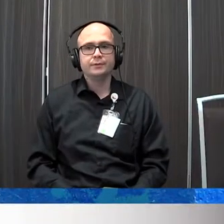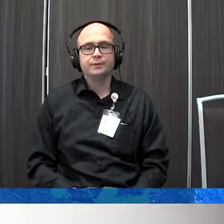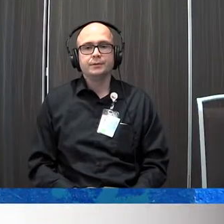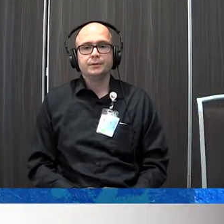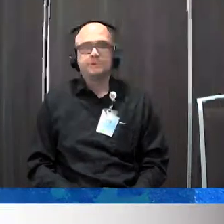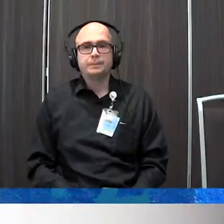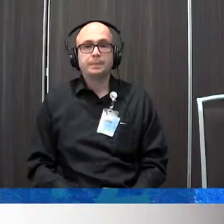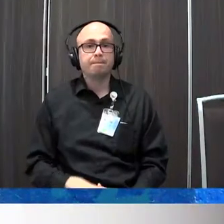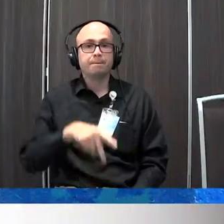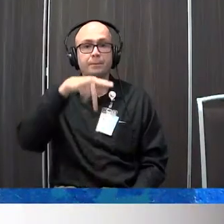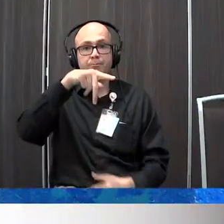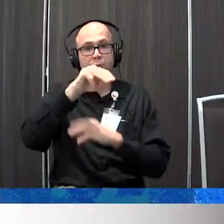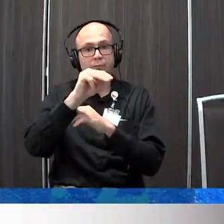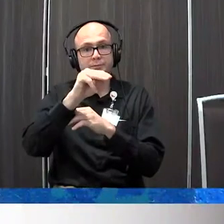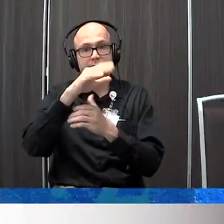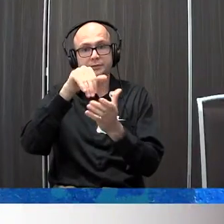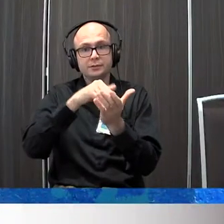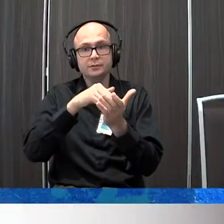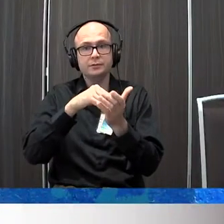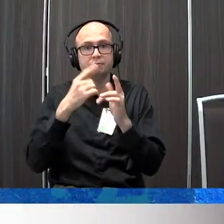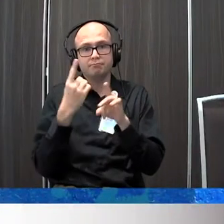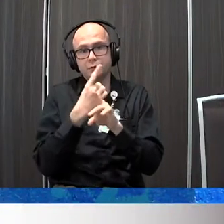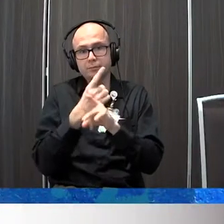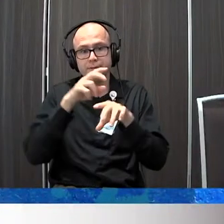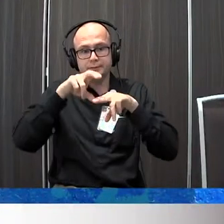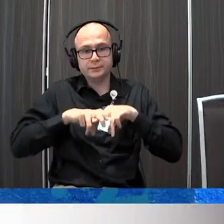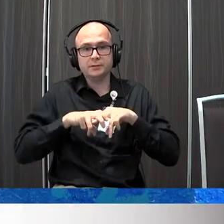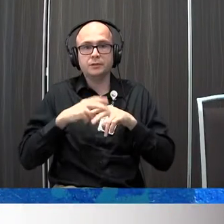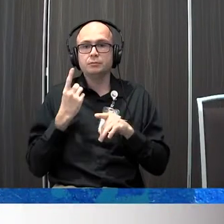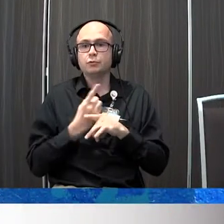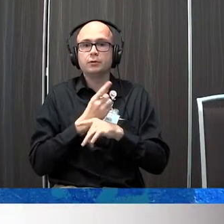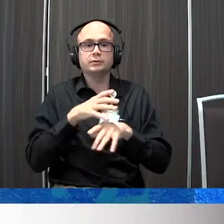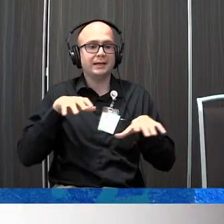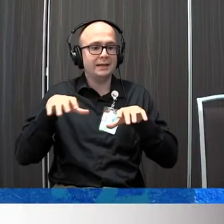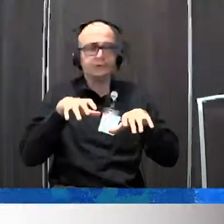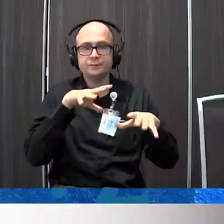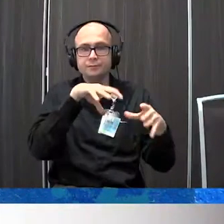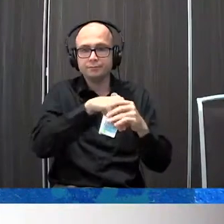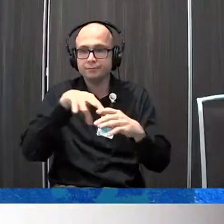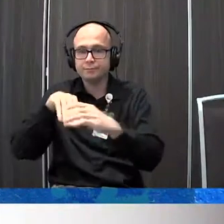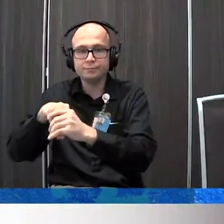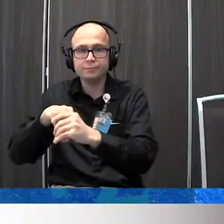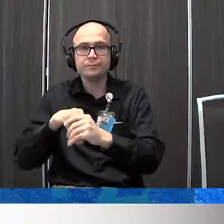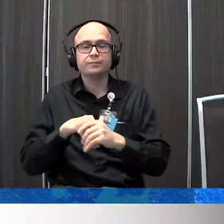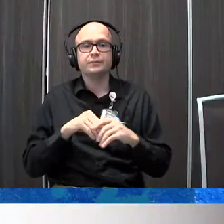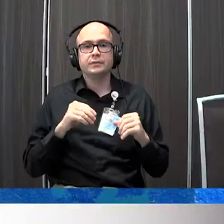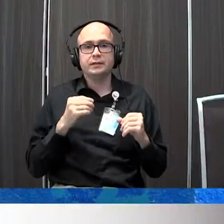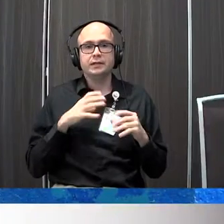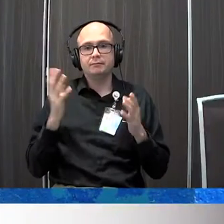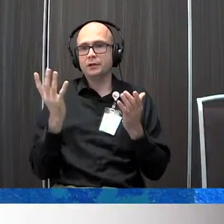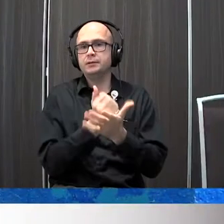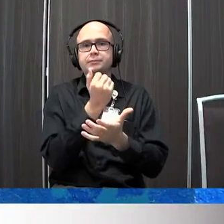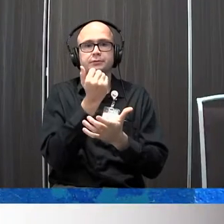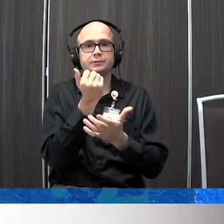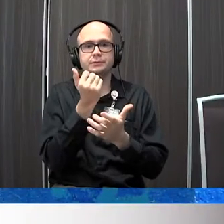so the permanent center defines functional positioning as that which promotes active movement and participation and provides an opportunity to